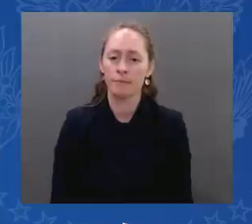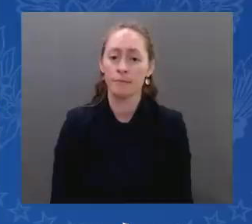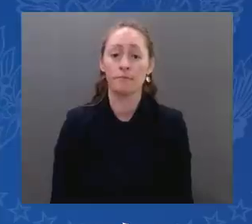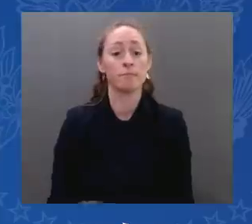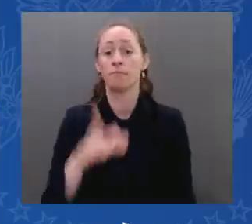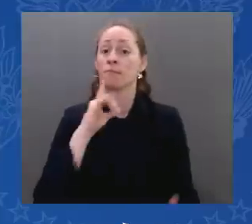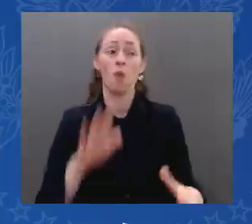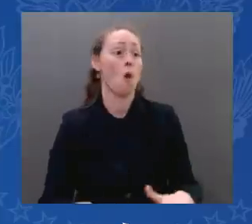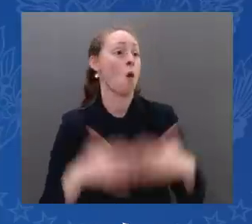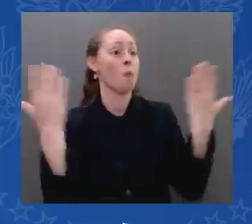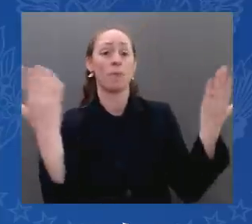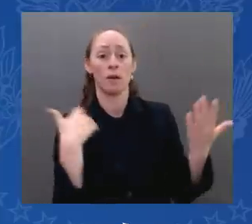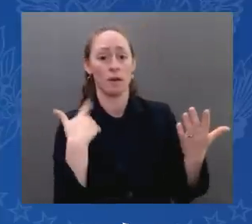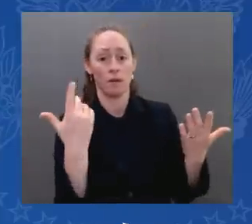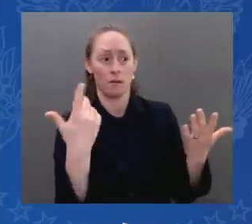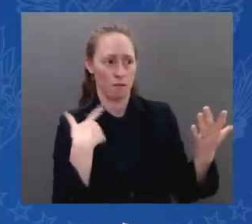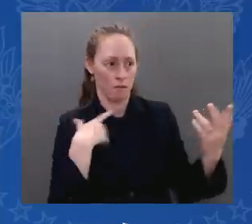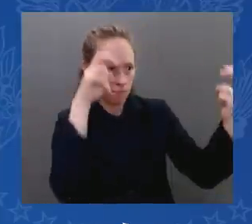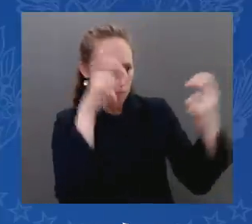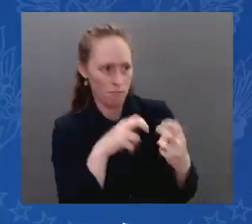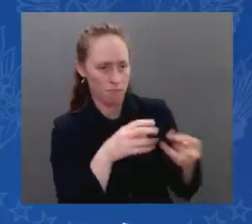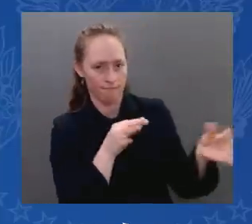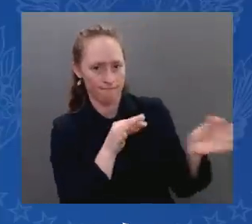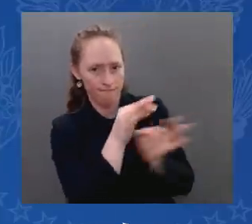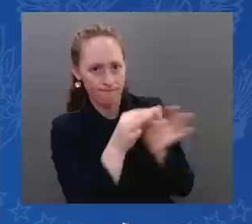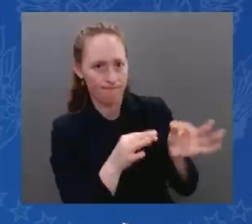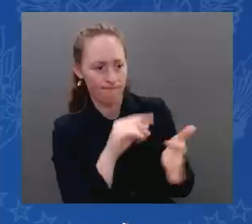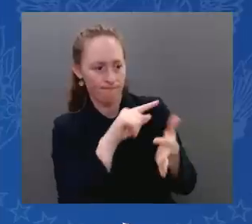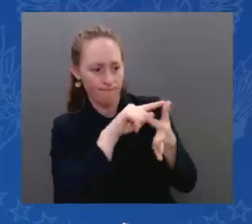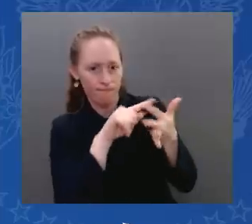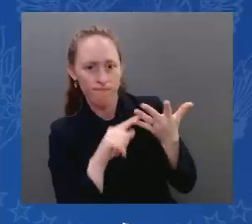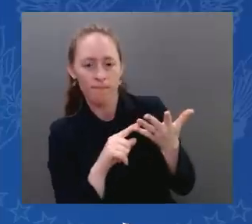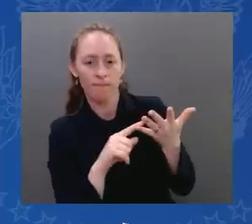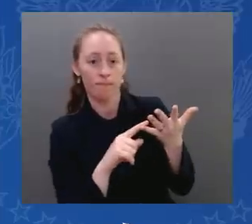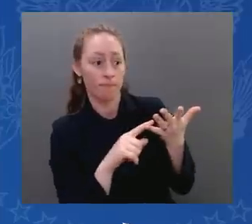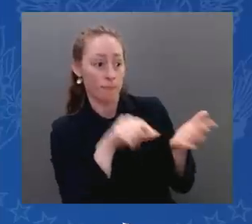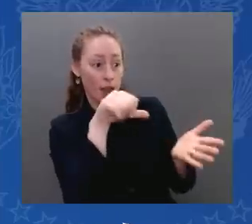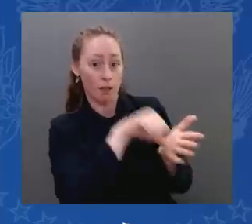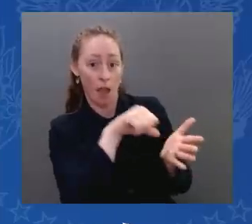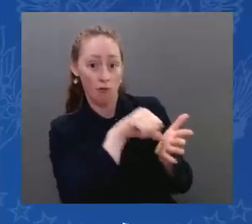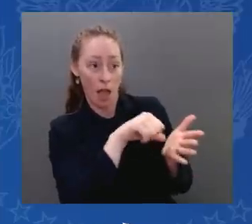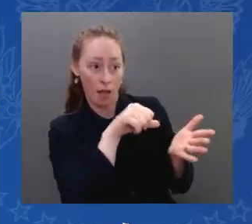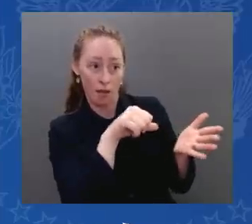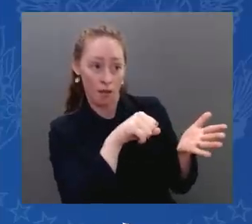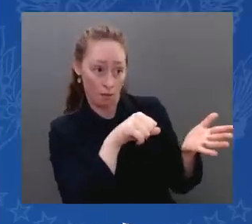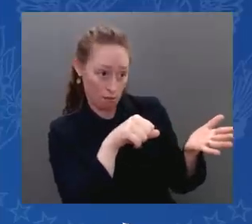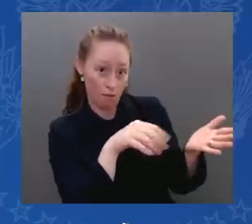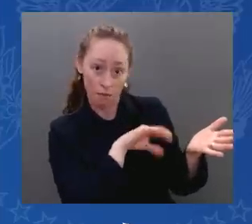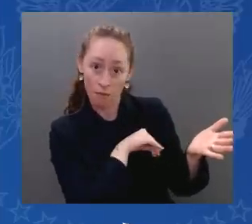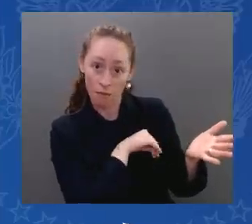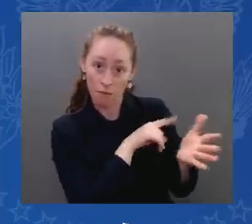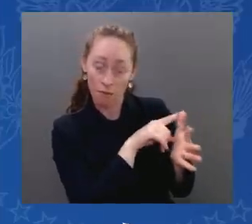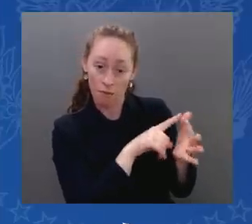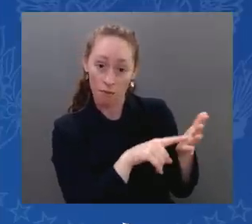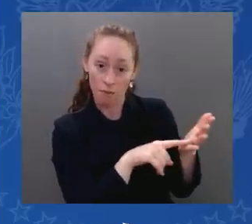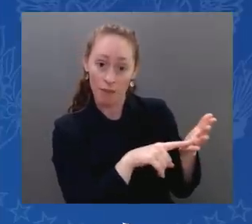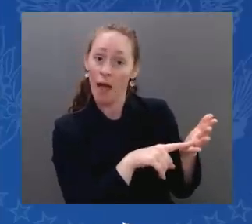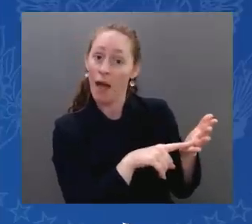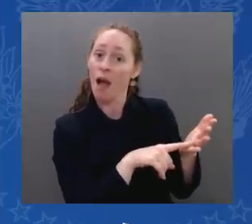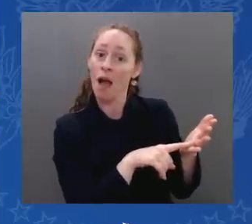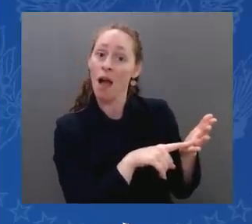We will not, let me say it again, we will not allow Iran to acquire a nuclear weapon.